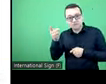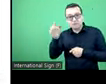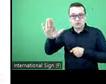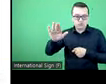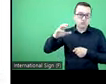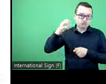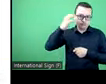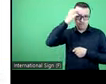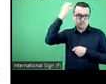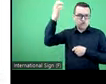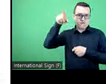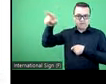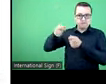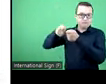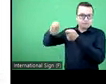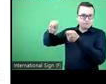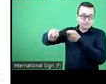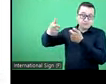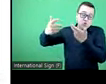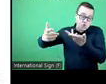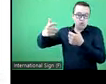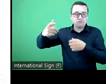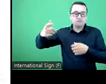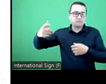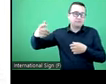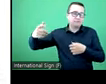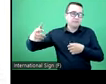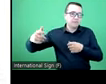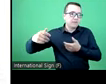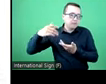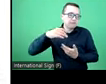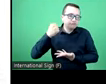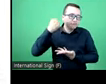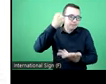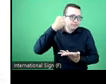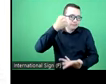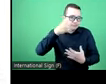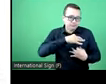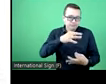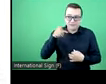And this is higher participation. And but it